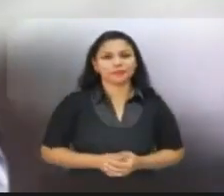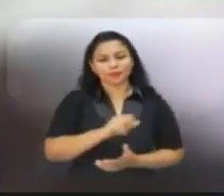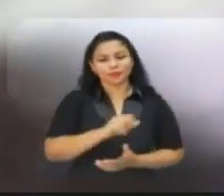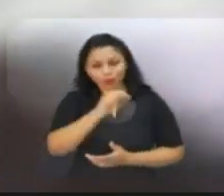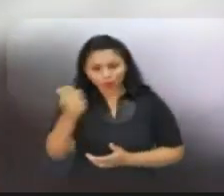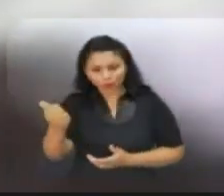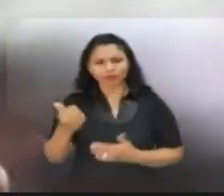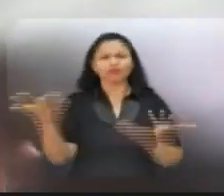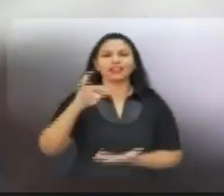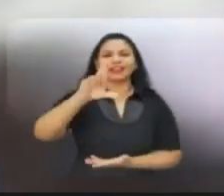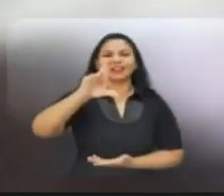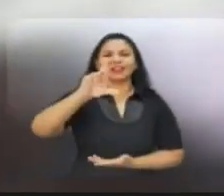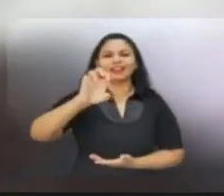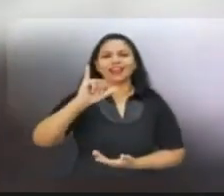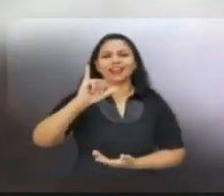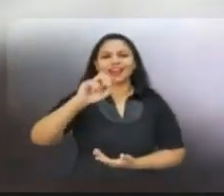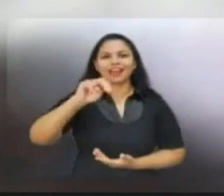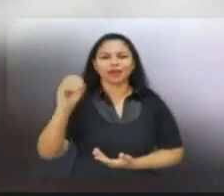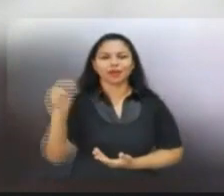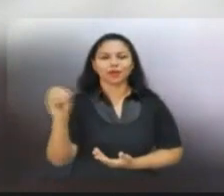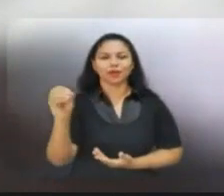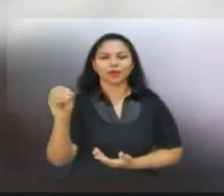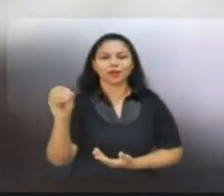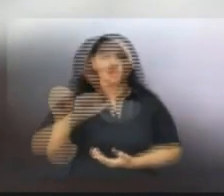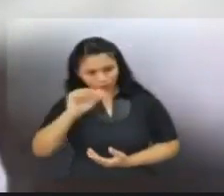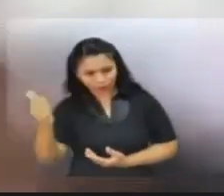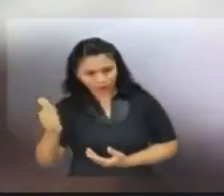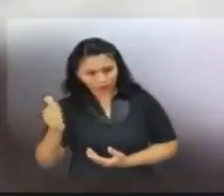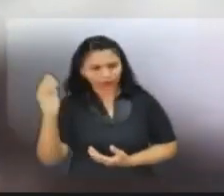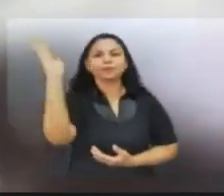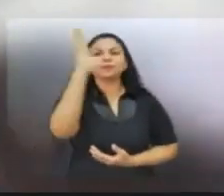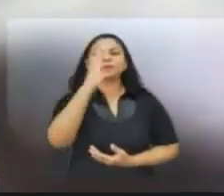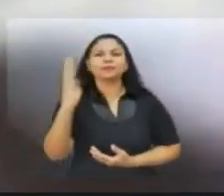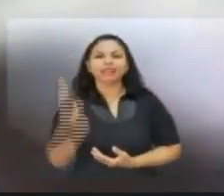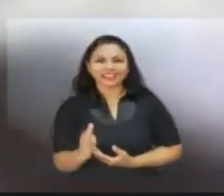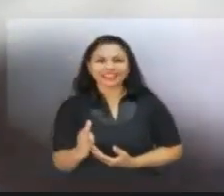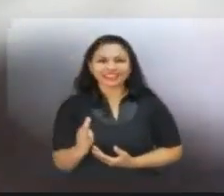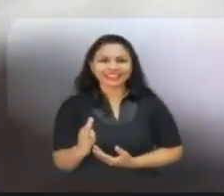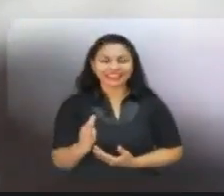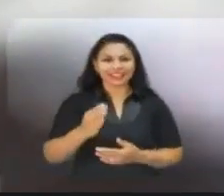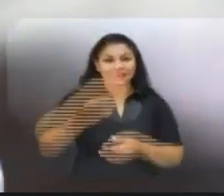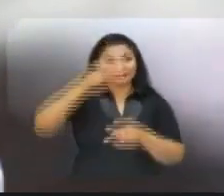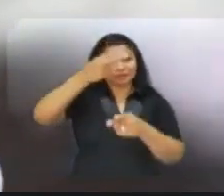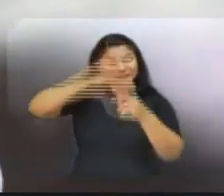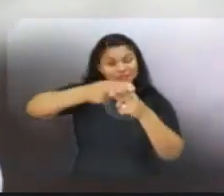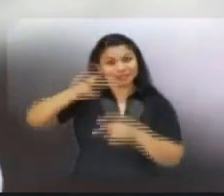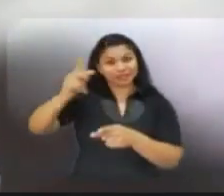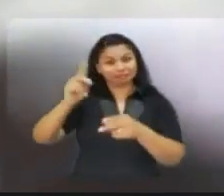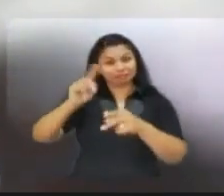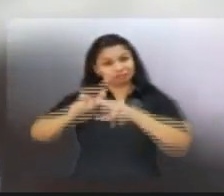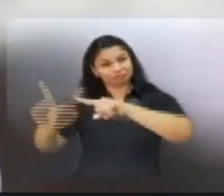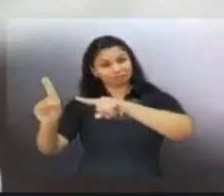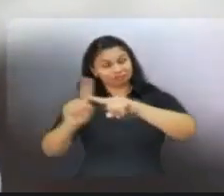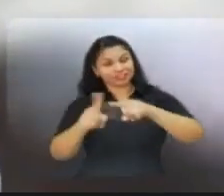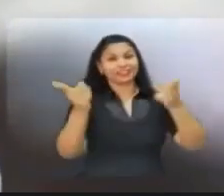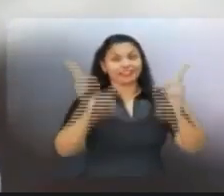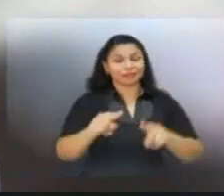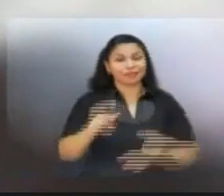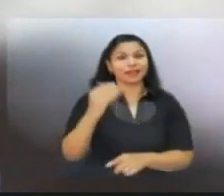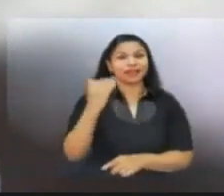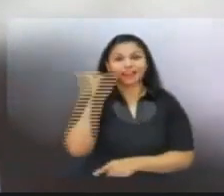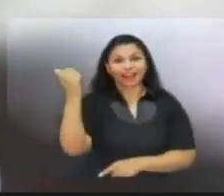from the United Kingdom, I said from Canada and the tail from Brazil. And we are going to have this solution